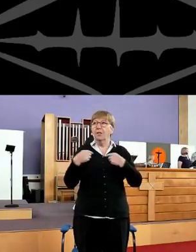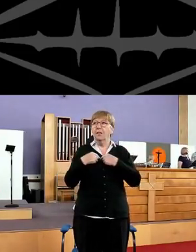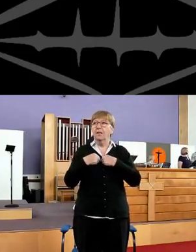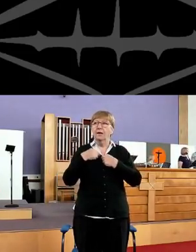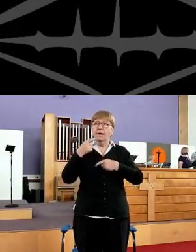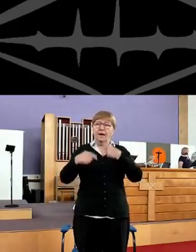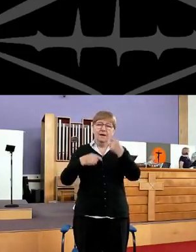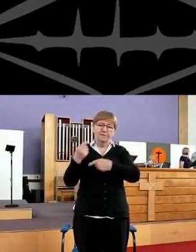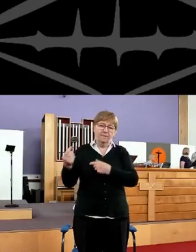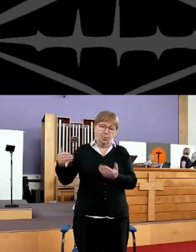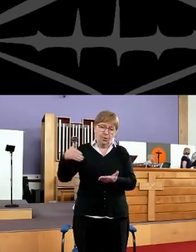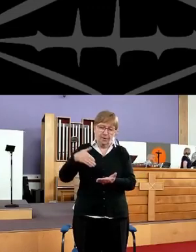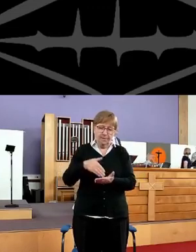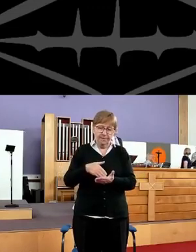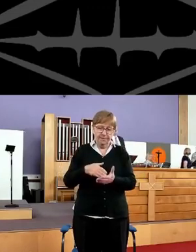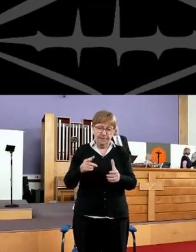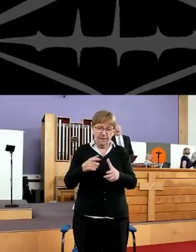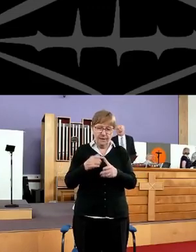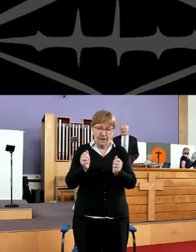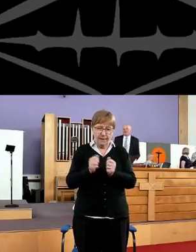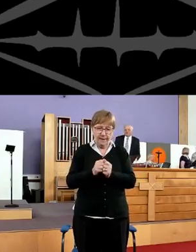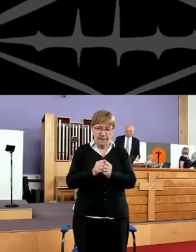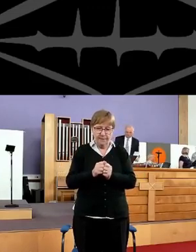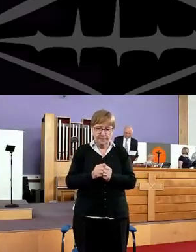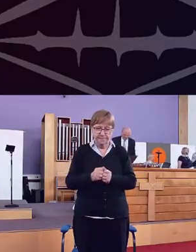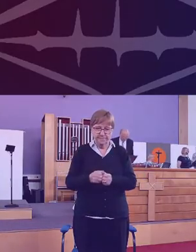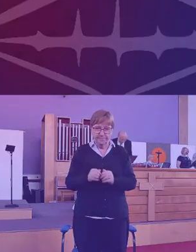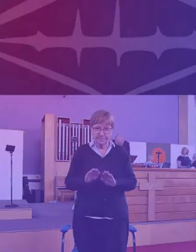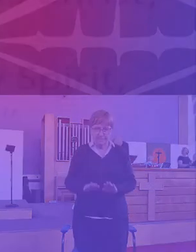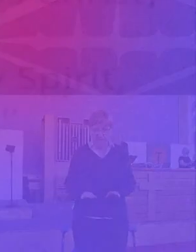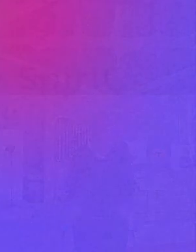soul And of the Lord Amen